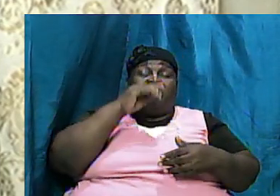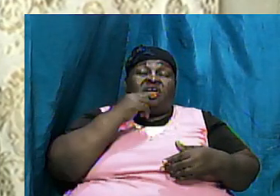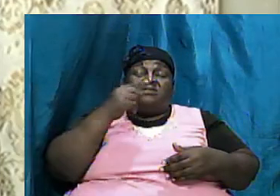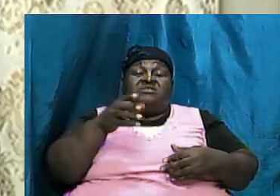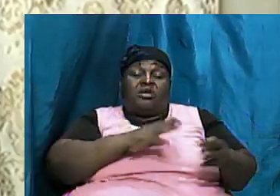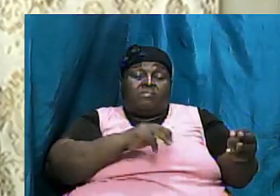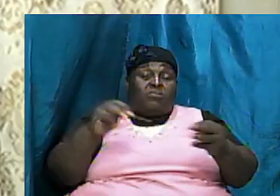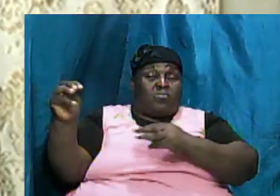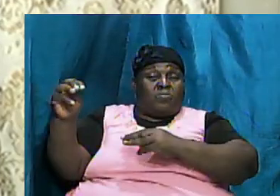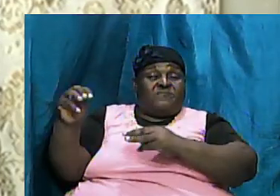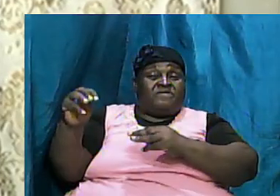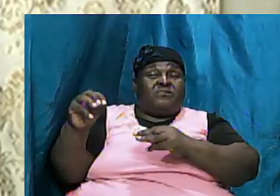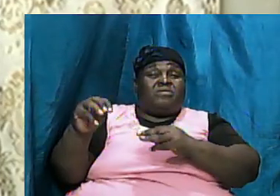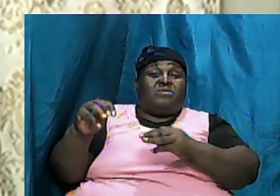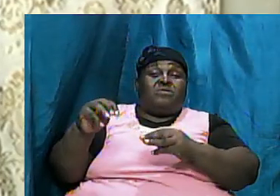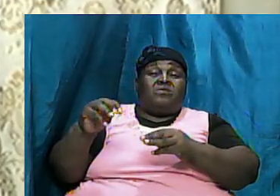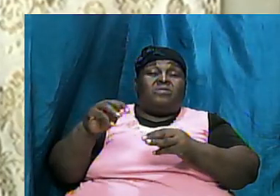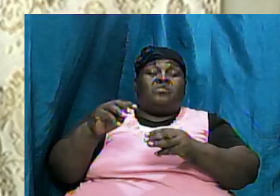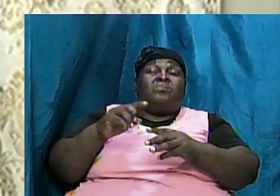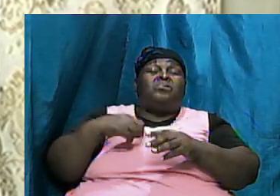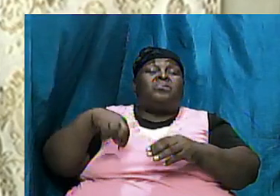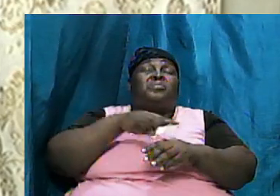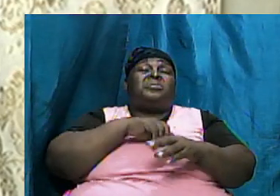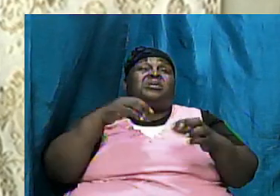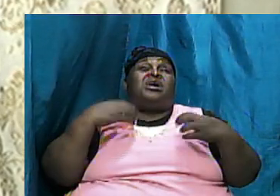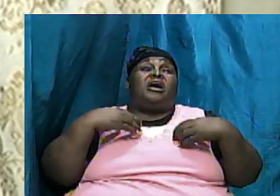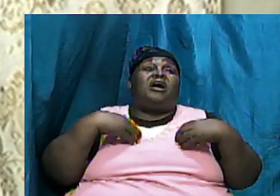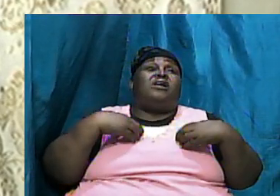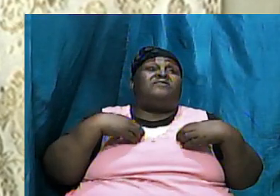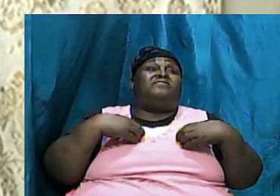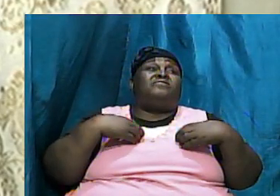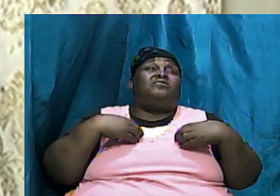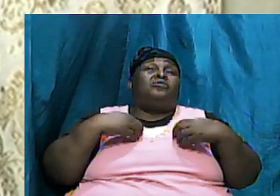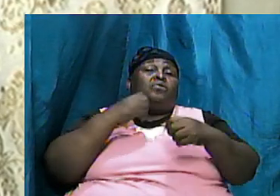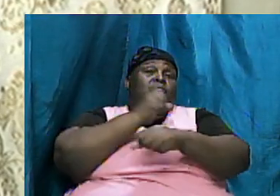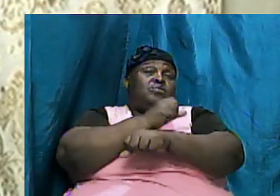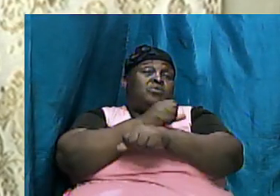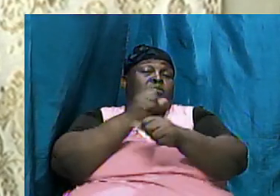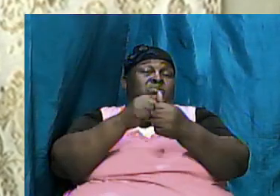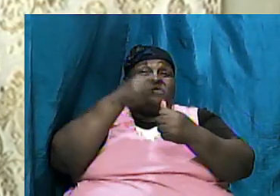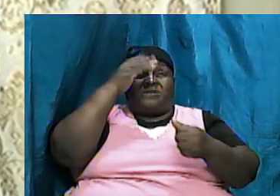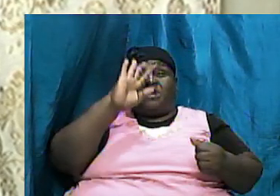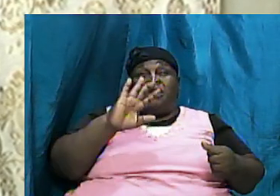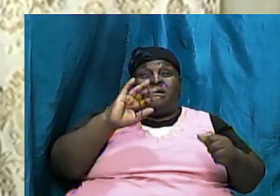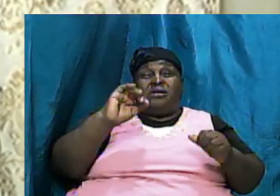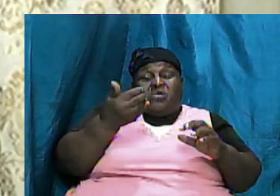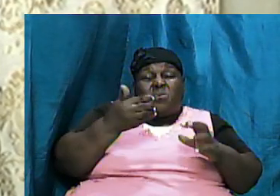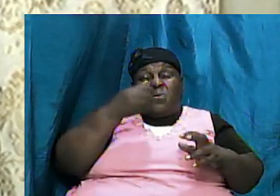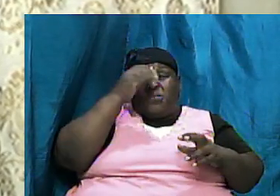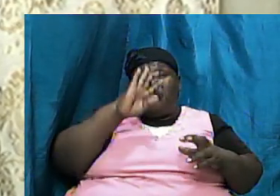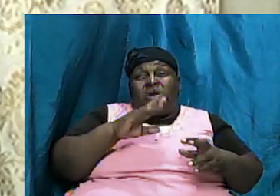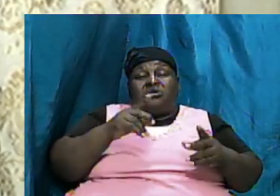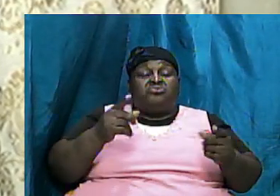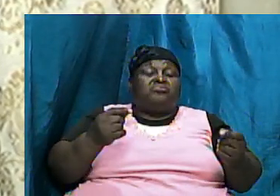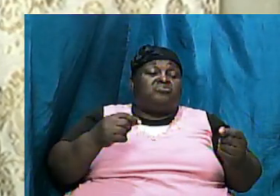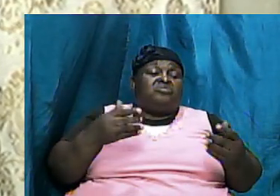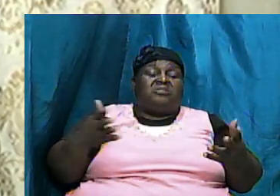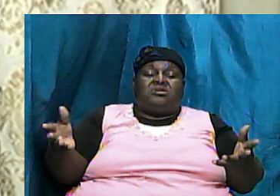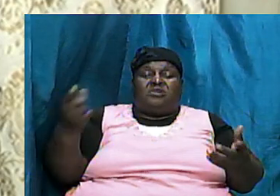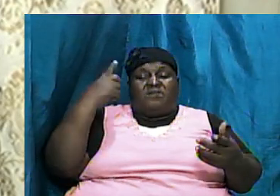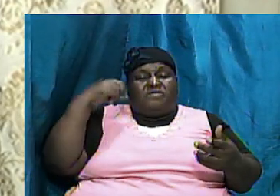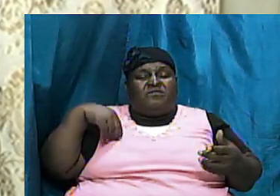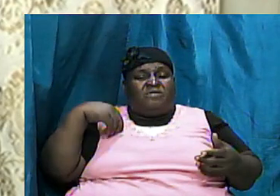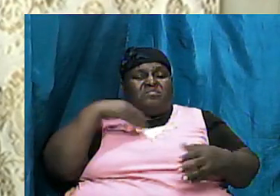then we can move but we have to understand how we are working with God and how he's unfolding things to us but remember